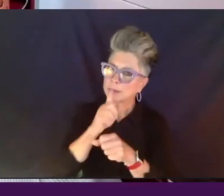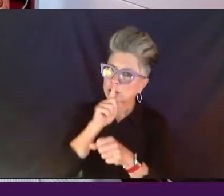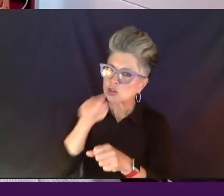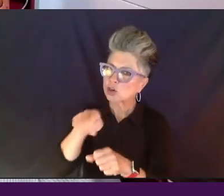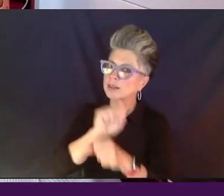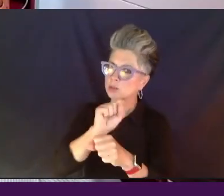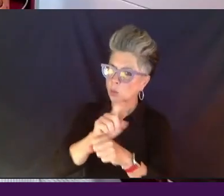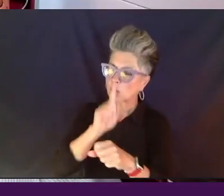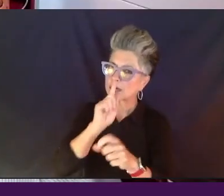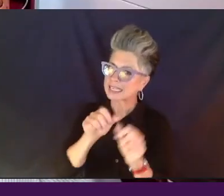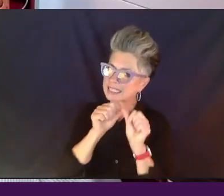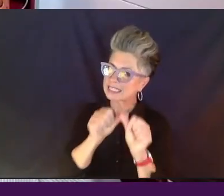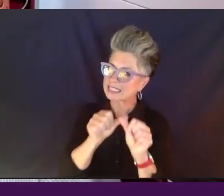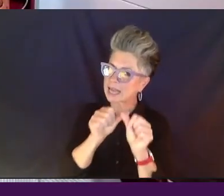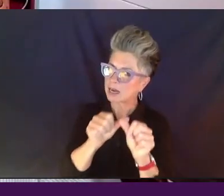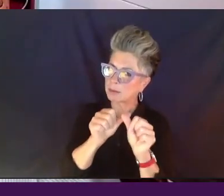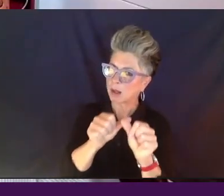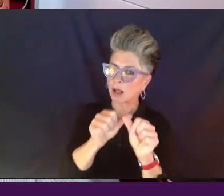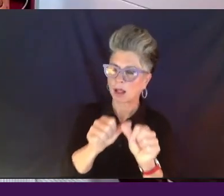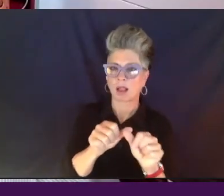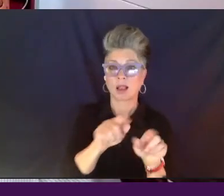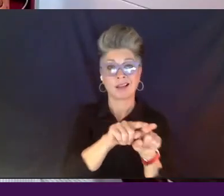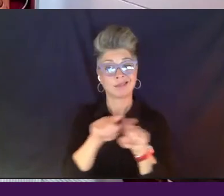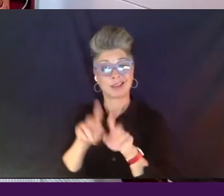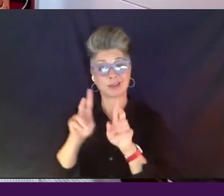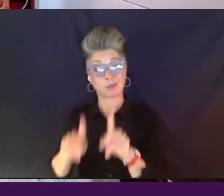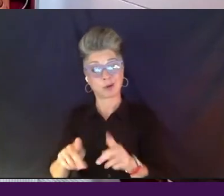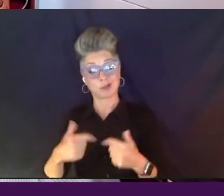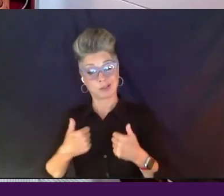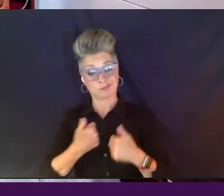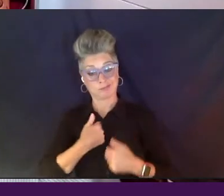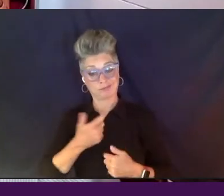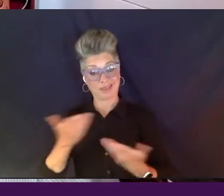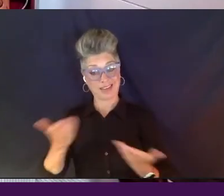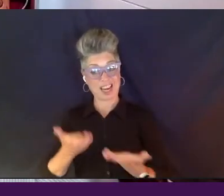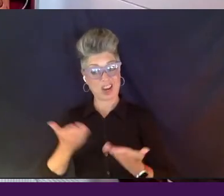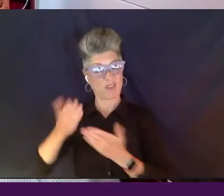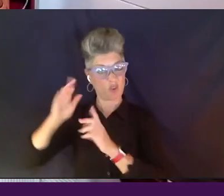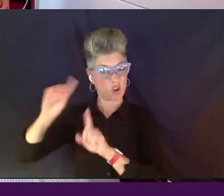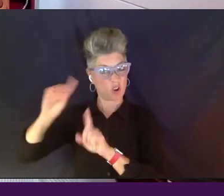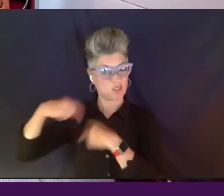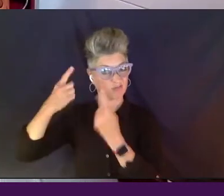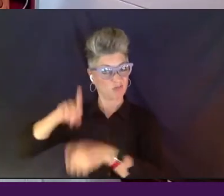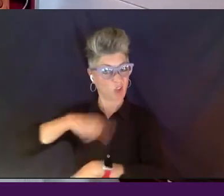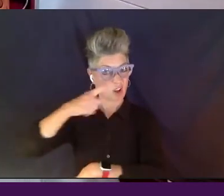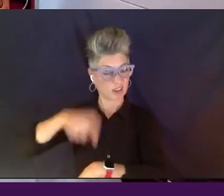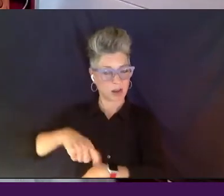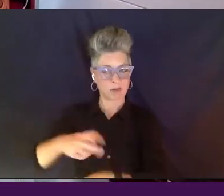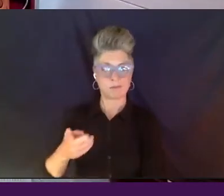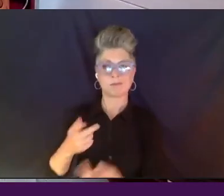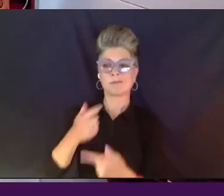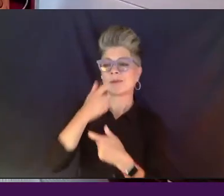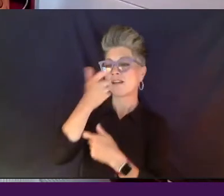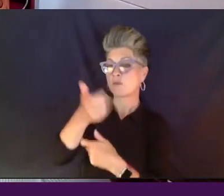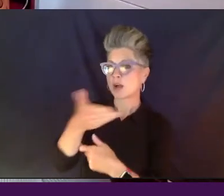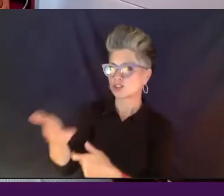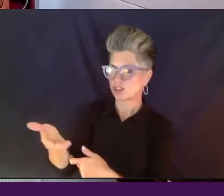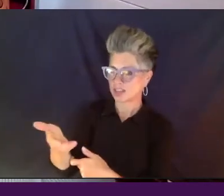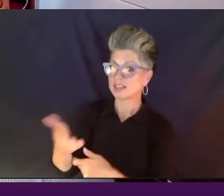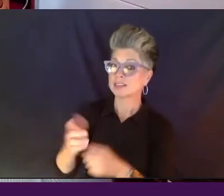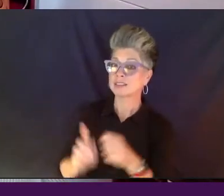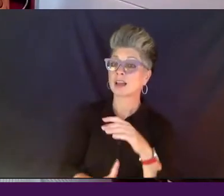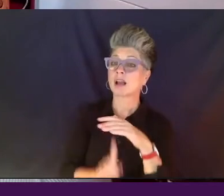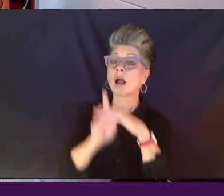As somebody who has been here probably far too long, I've watched things come and go based on who the administration is.